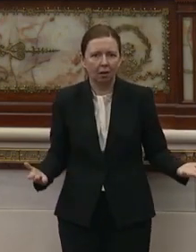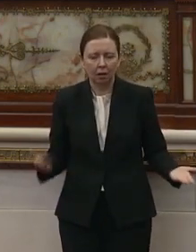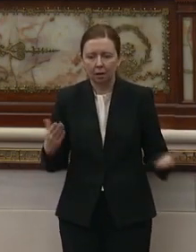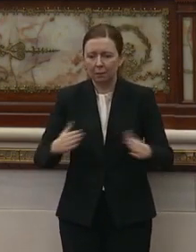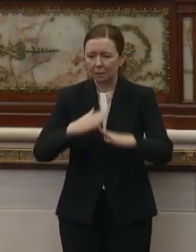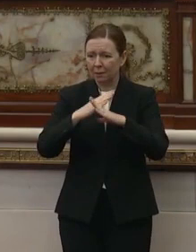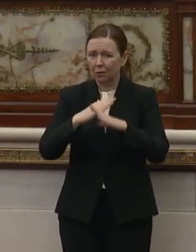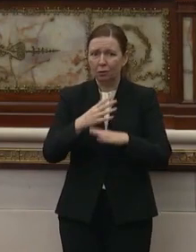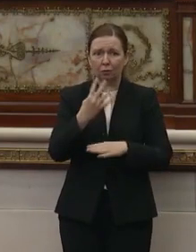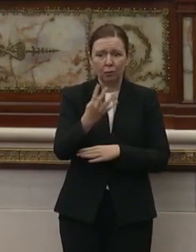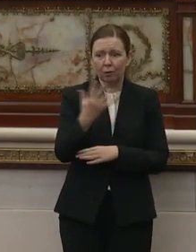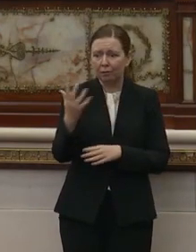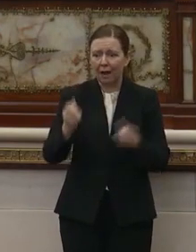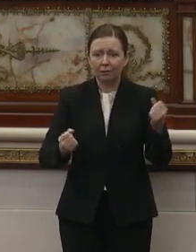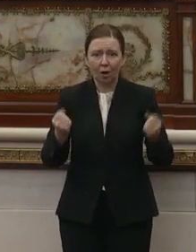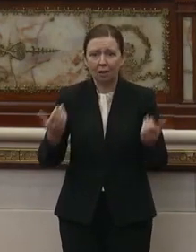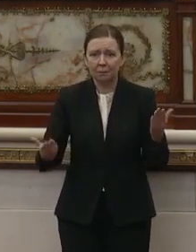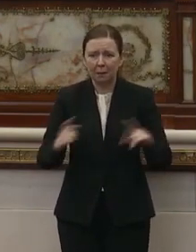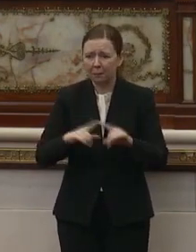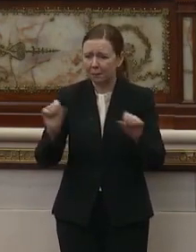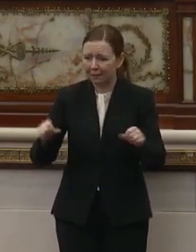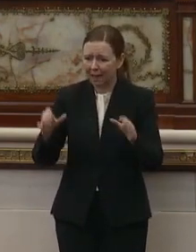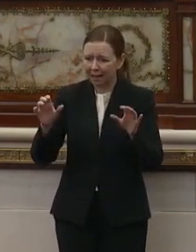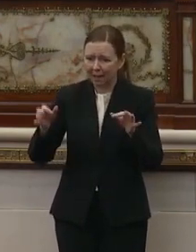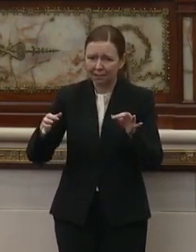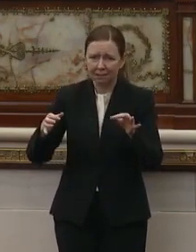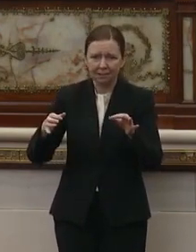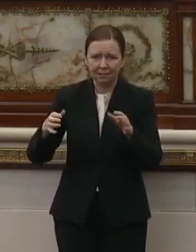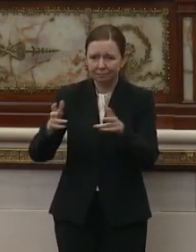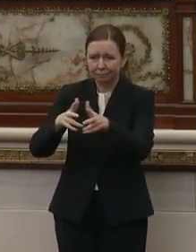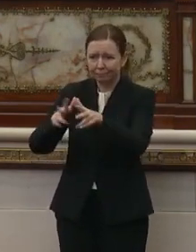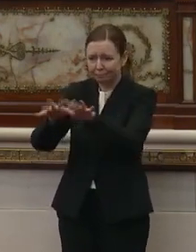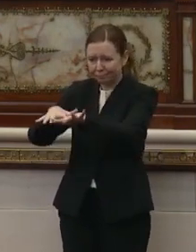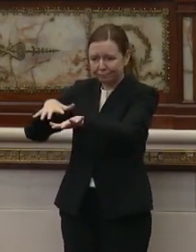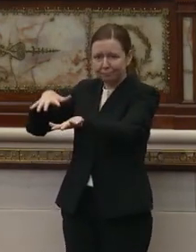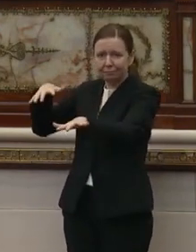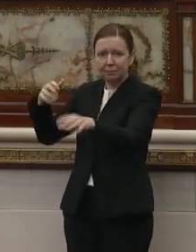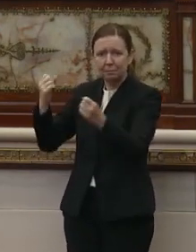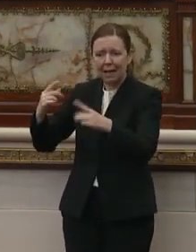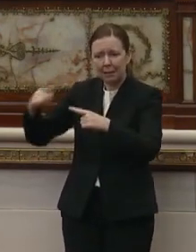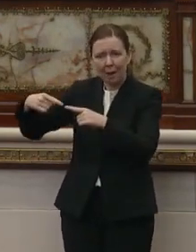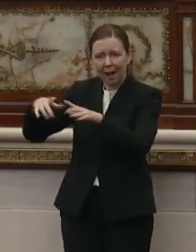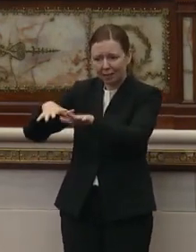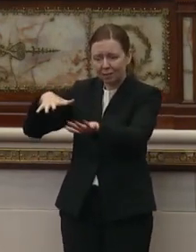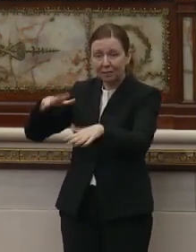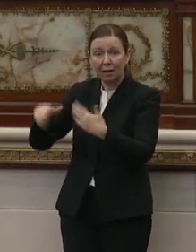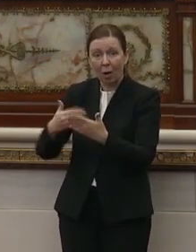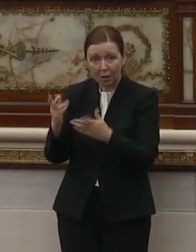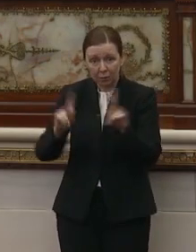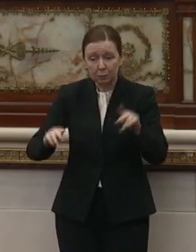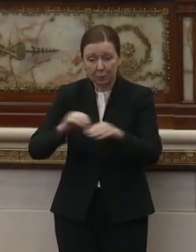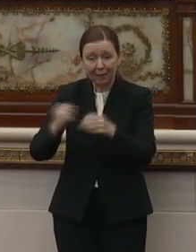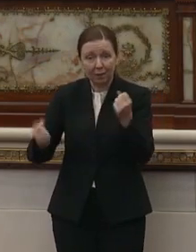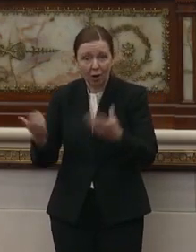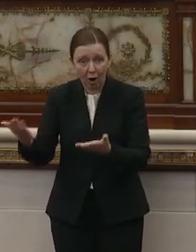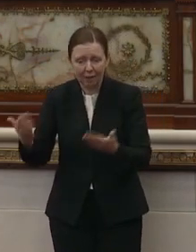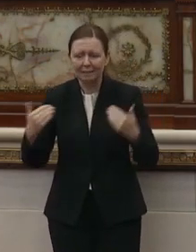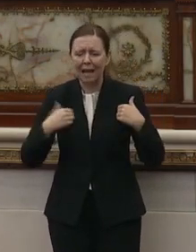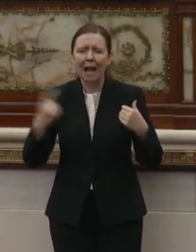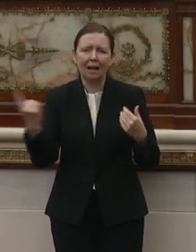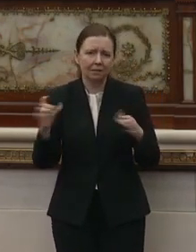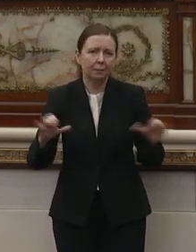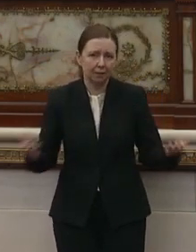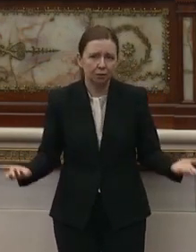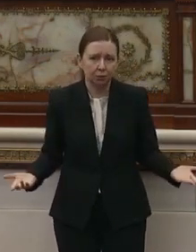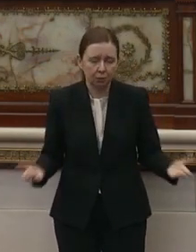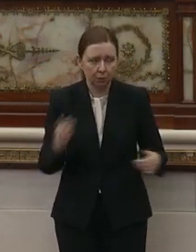four or five cars, but that can set back for two or three miles. And every one of those people in those vehicles have something to